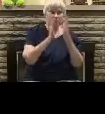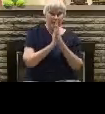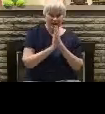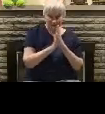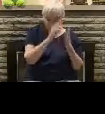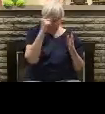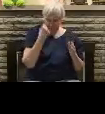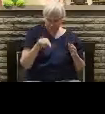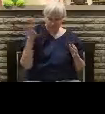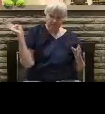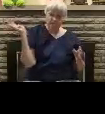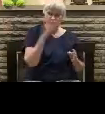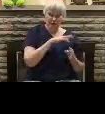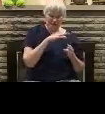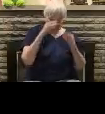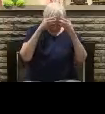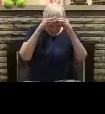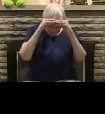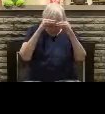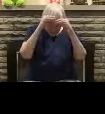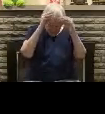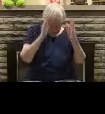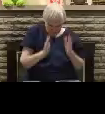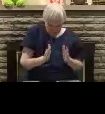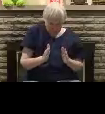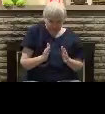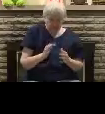And we pray for all of these false teachers. believers.